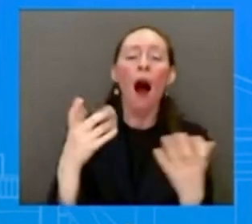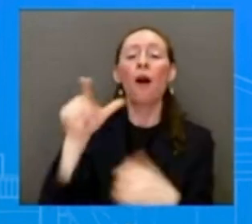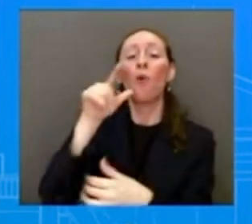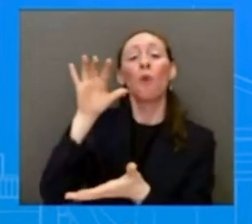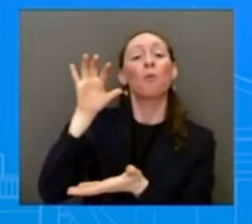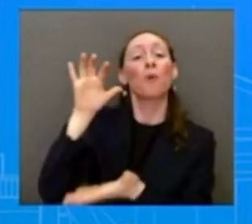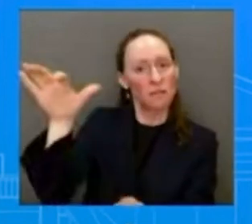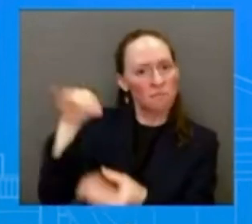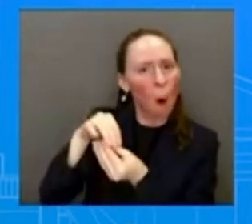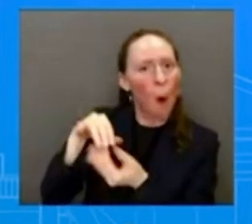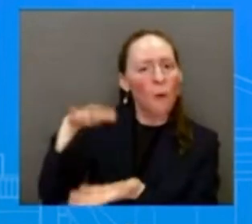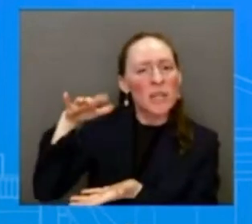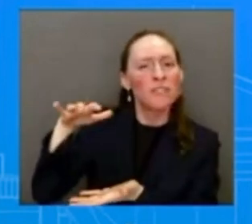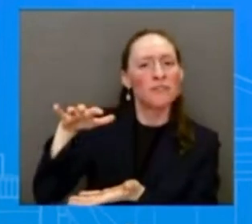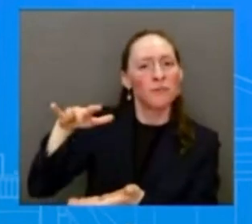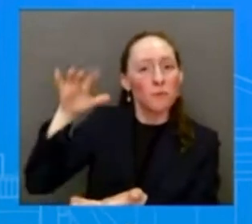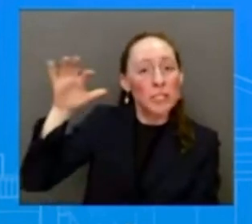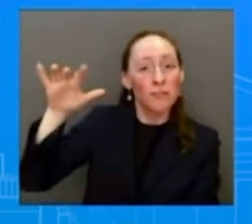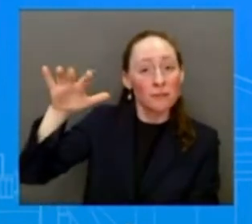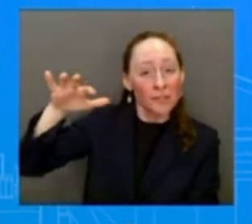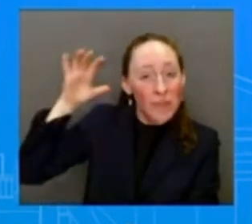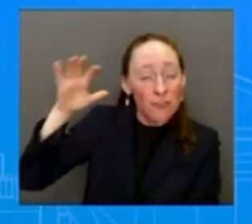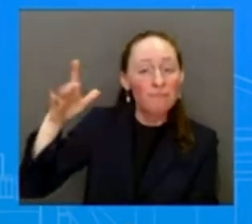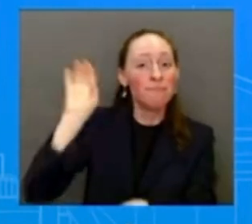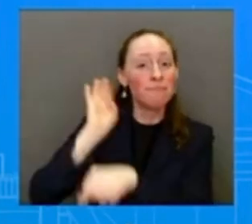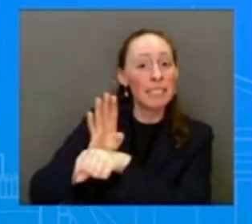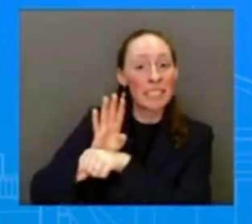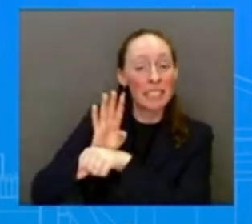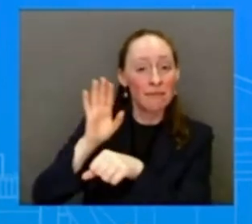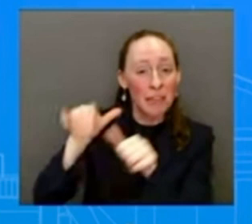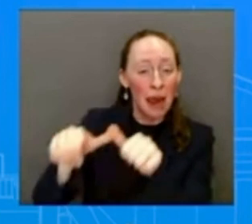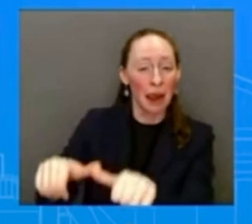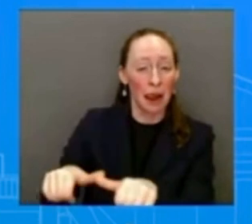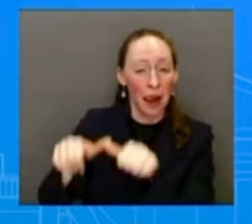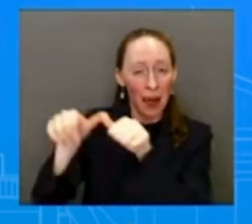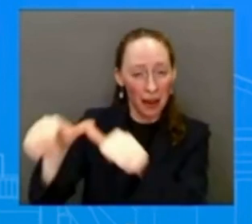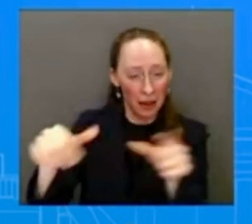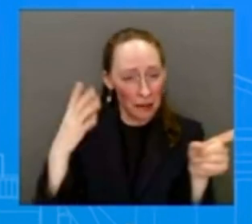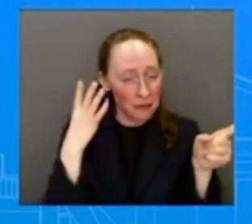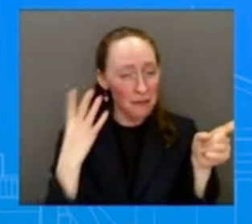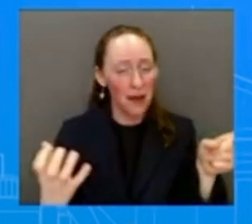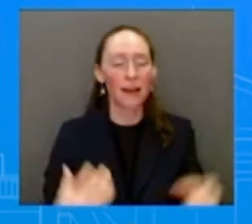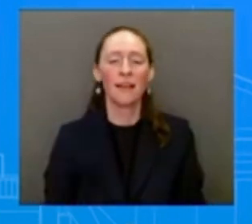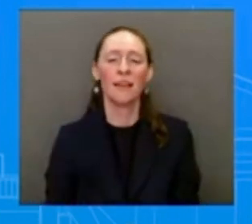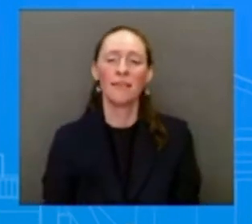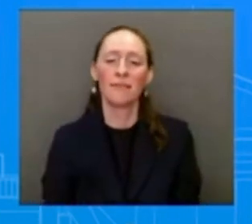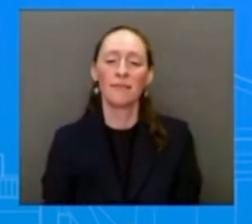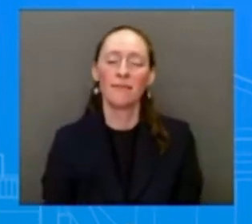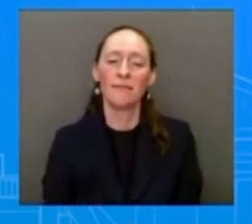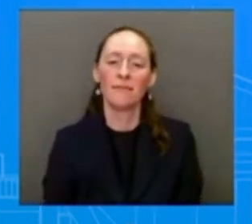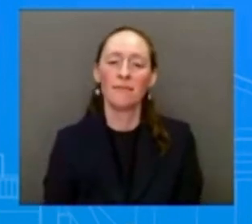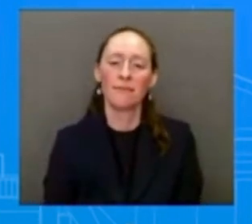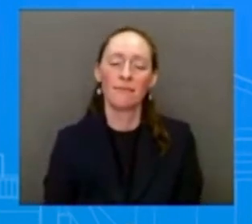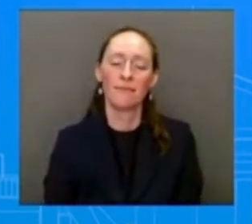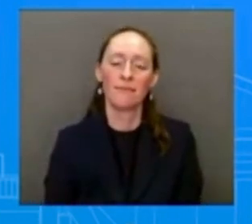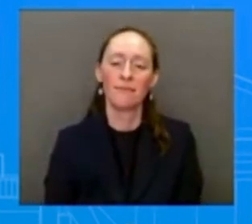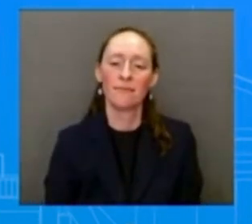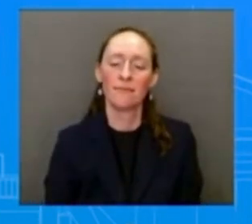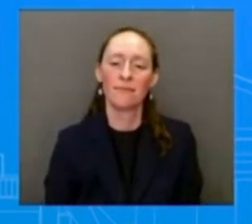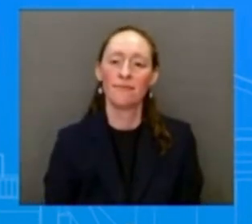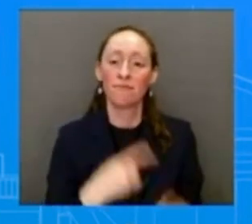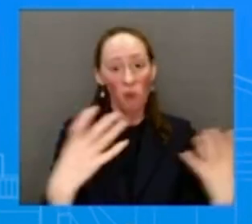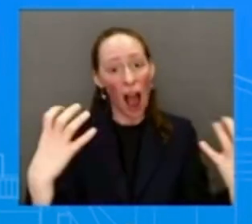they're also advancing proposals that would raise taxes for middle-class families, hardworking Americans, and seniors.